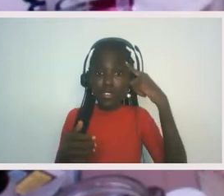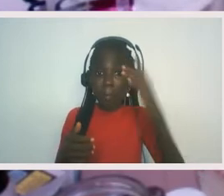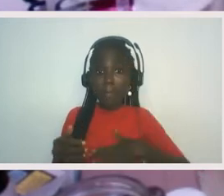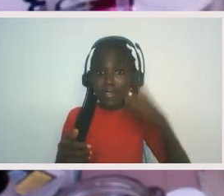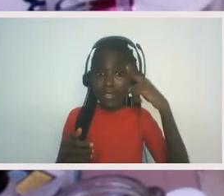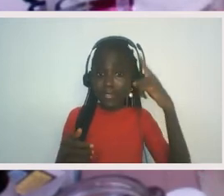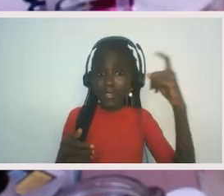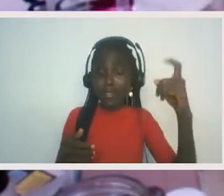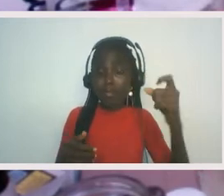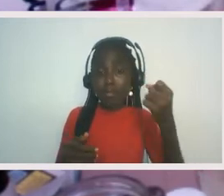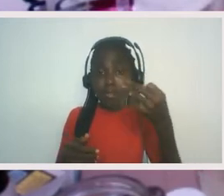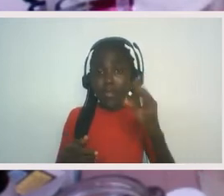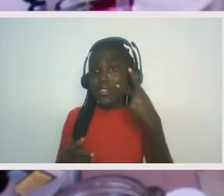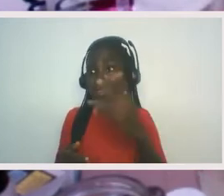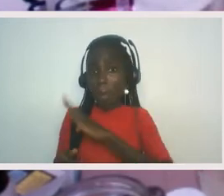even because